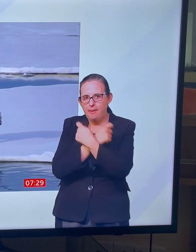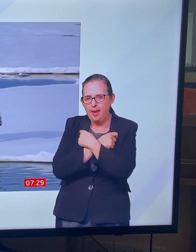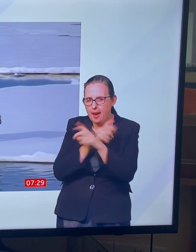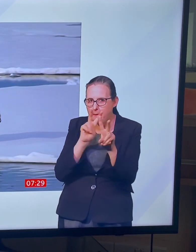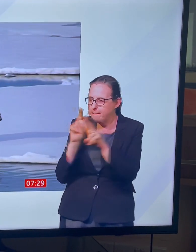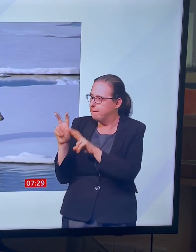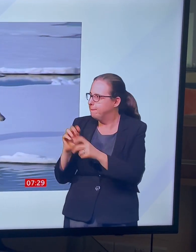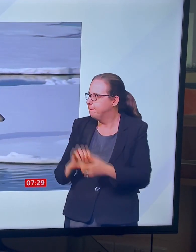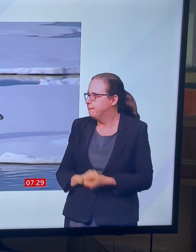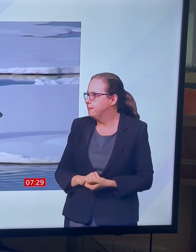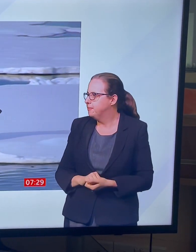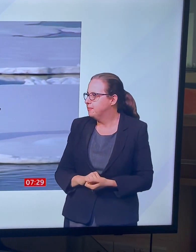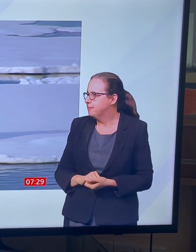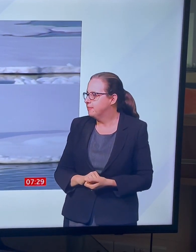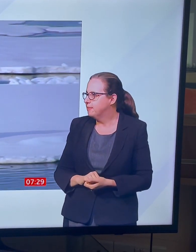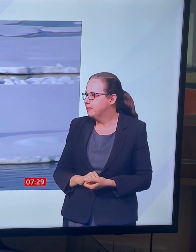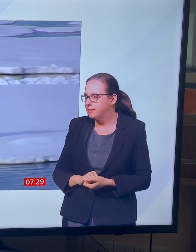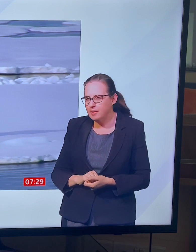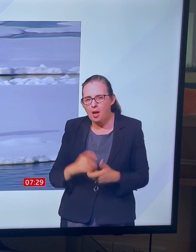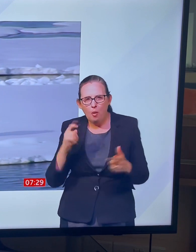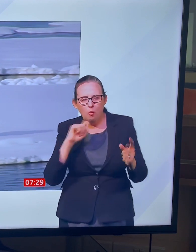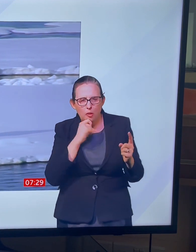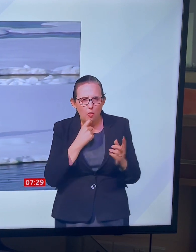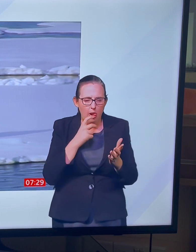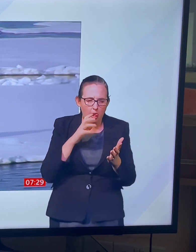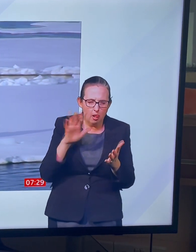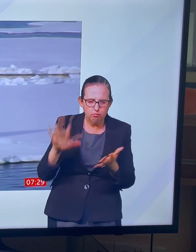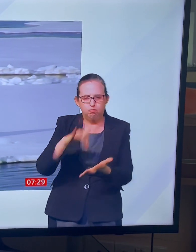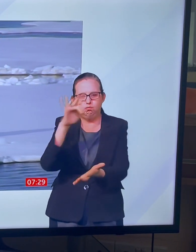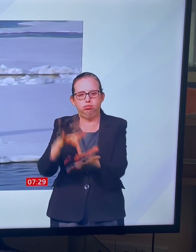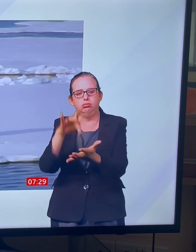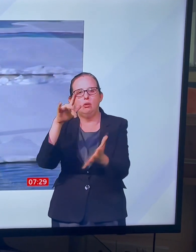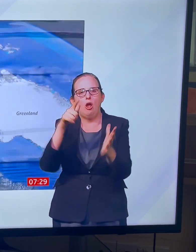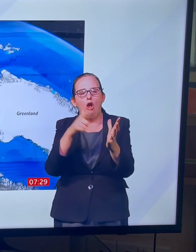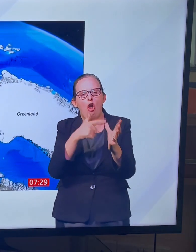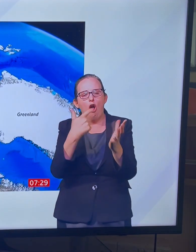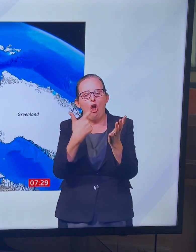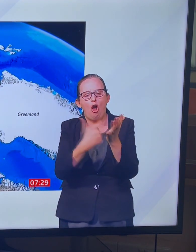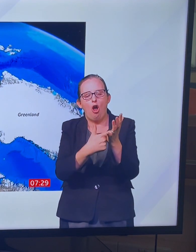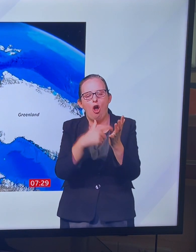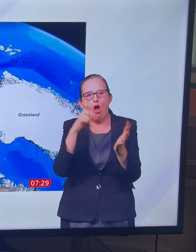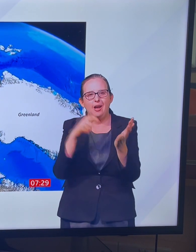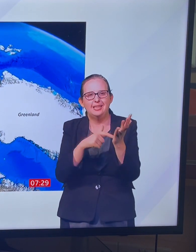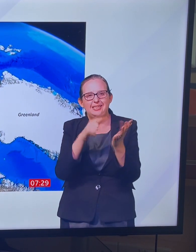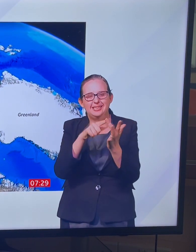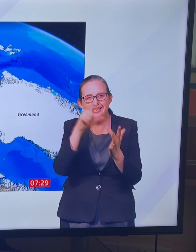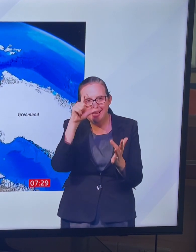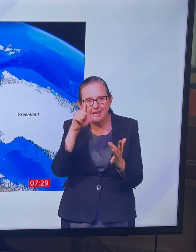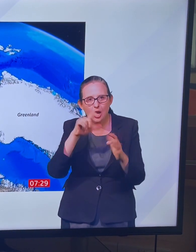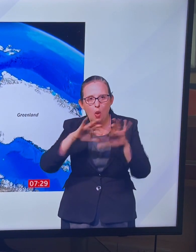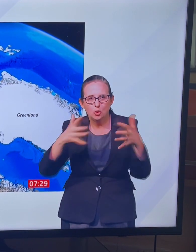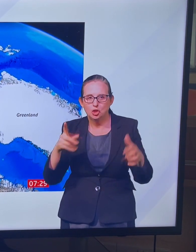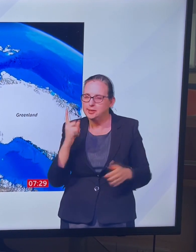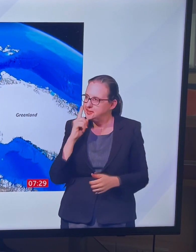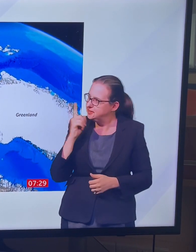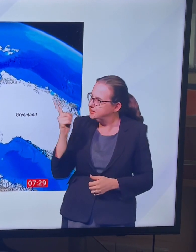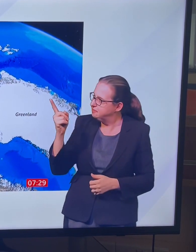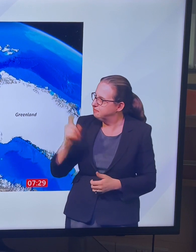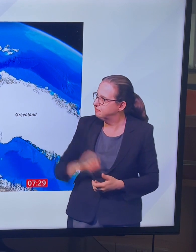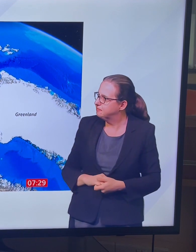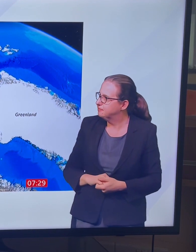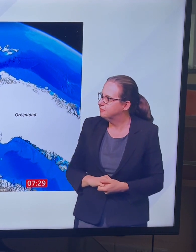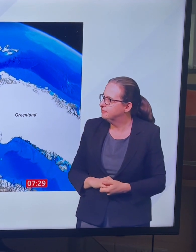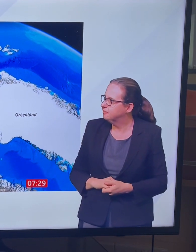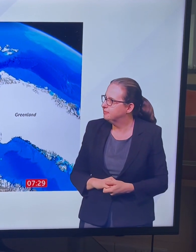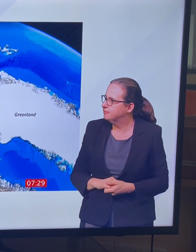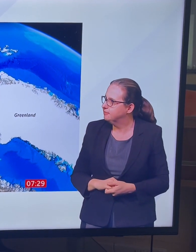Canada. And then we venture out to the very centre of the Arctic Ocean, which is where the northern pole of inaccessibility is. That whole journey